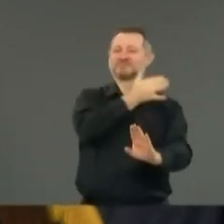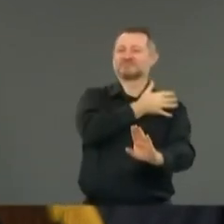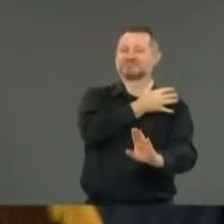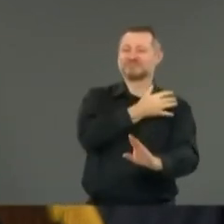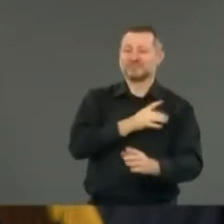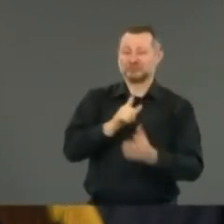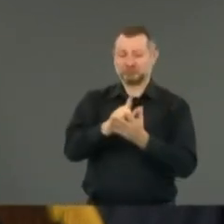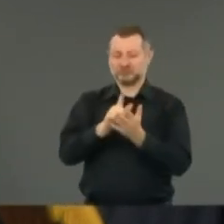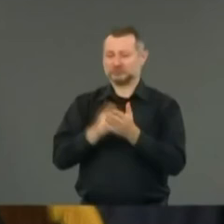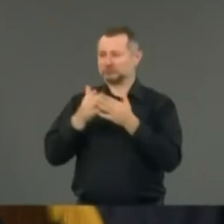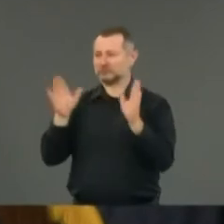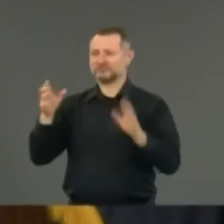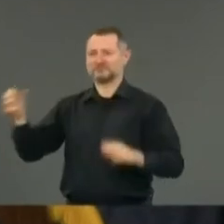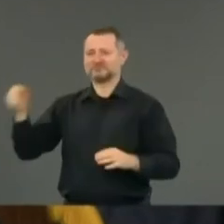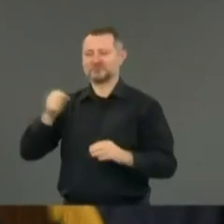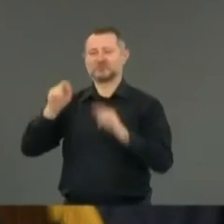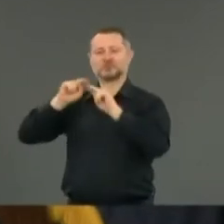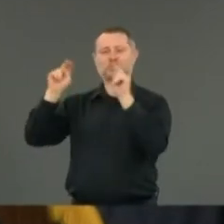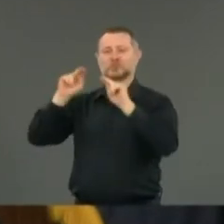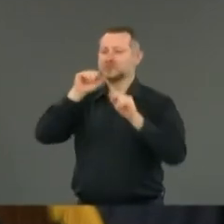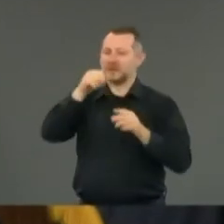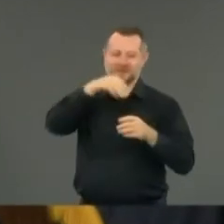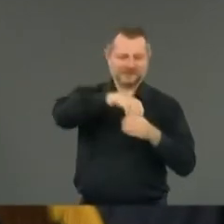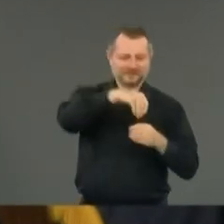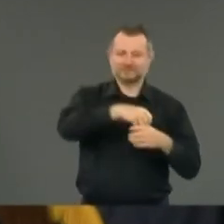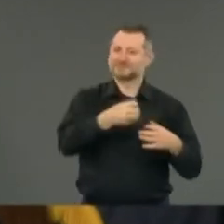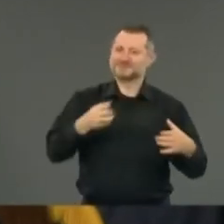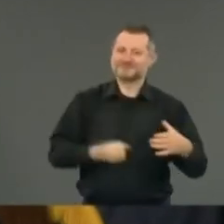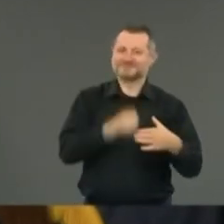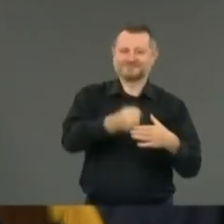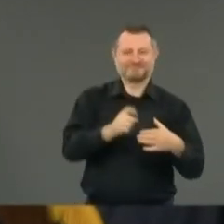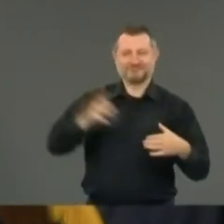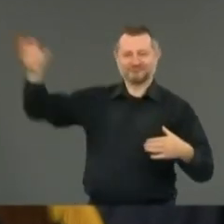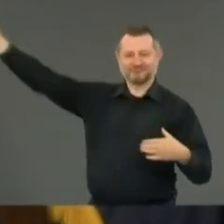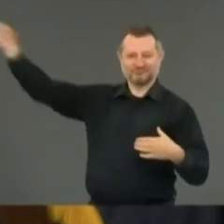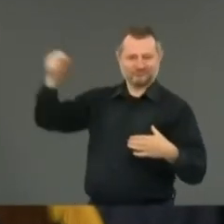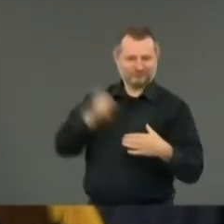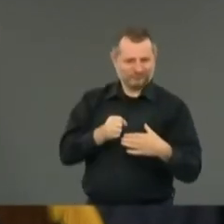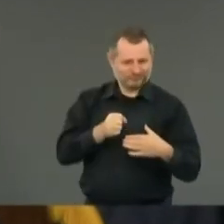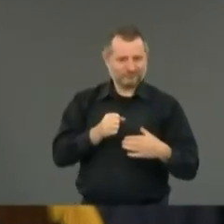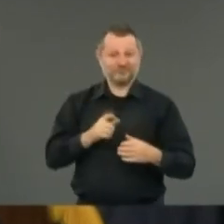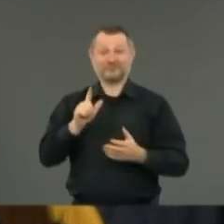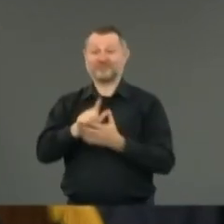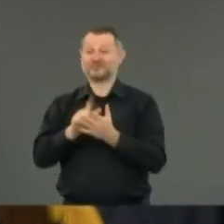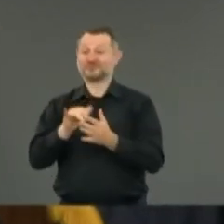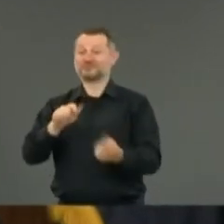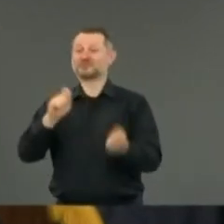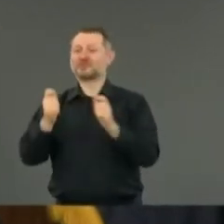for police. The legislative changes would be immediate.